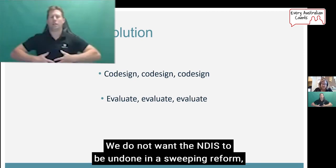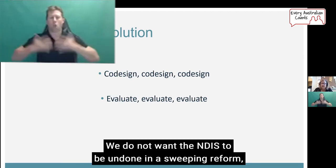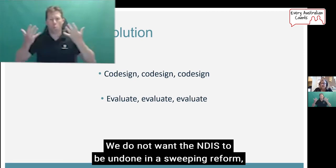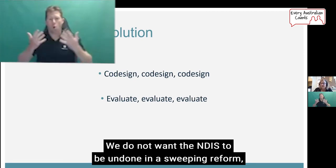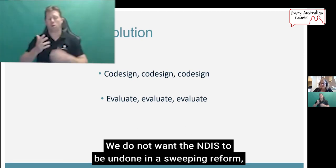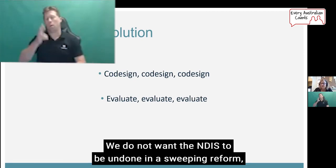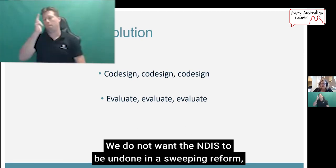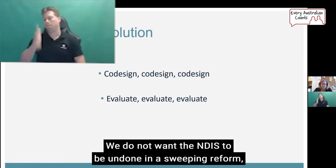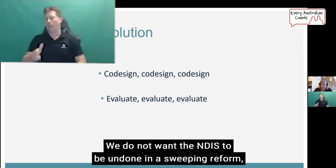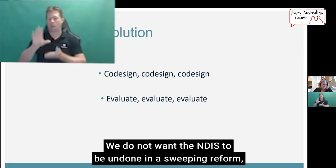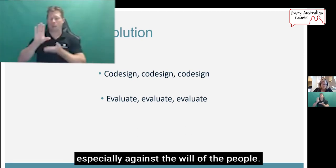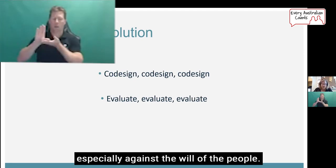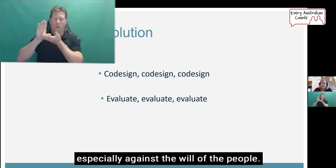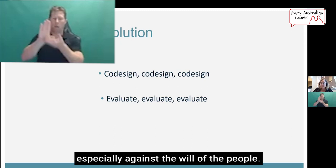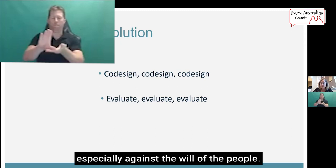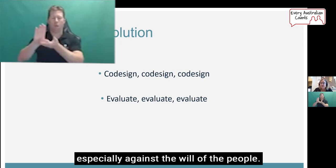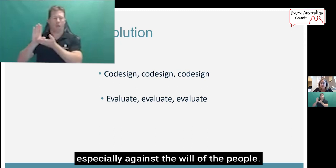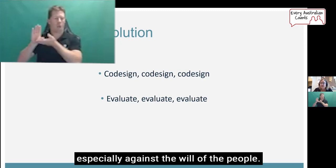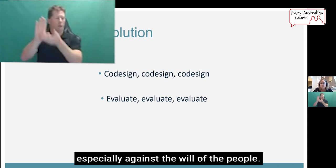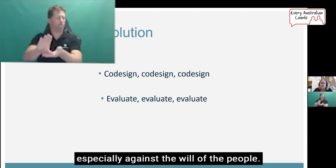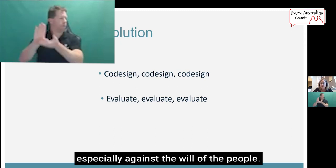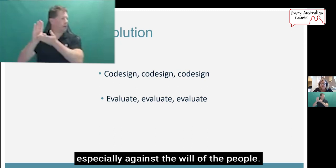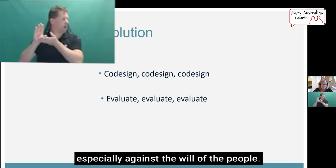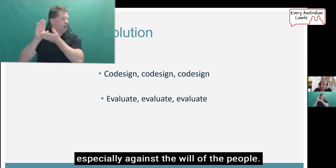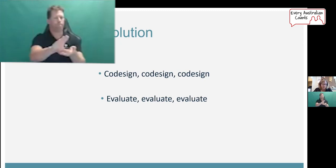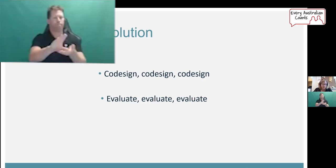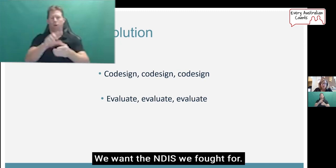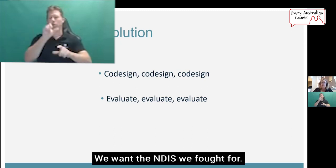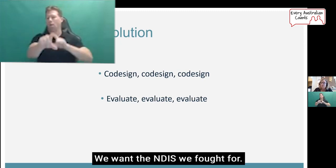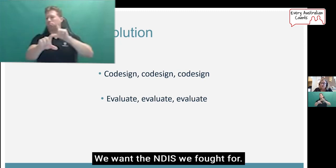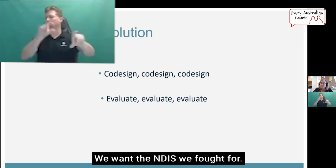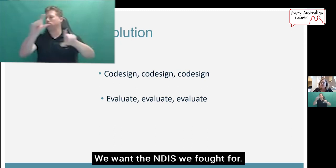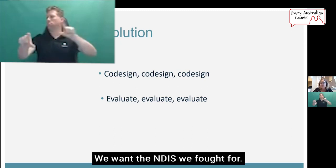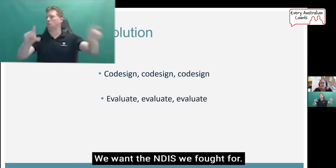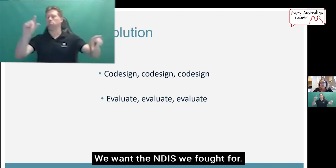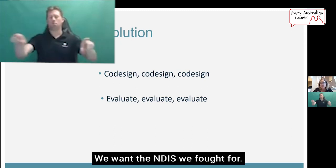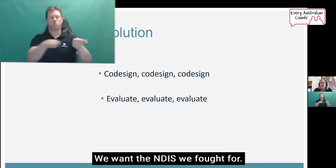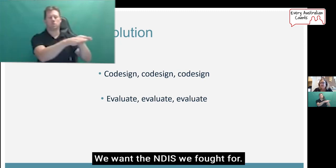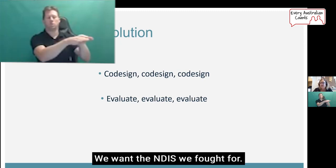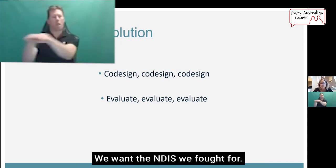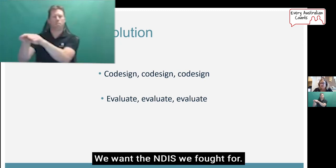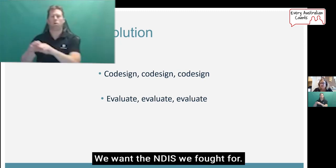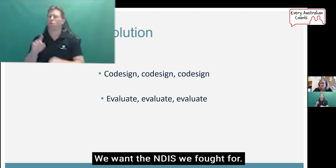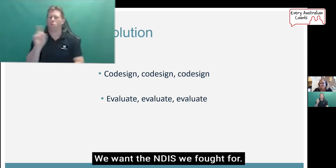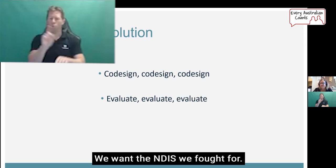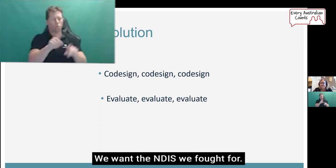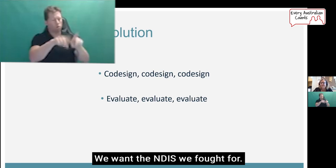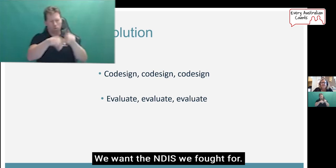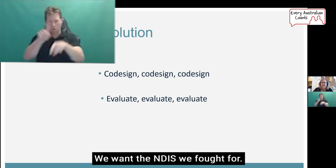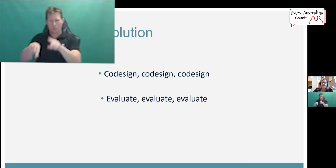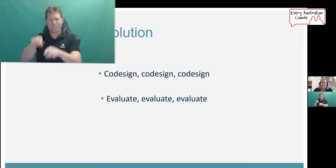to be undone in a sweeping reform, especially against the will of the people. We want the NDIS we fought for.